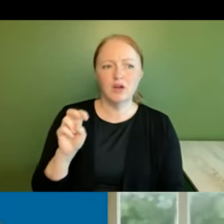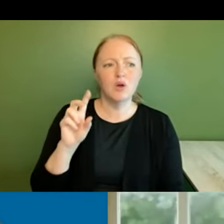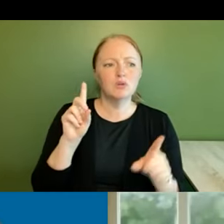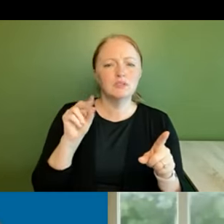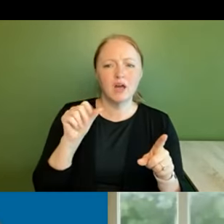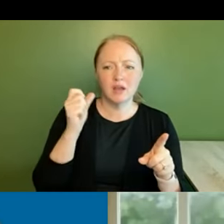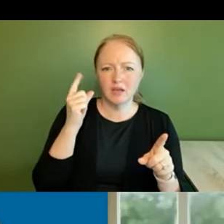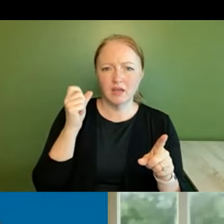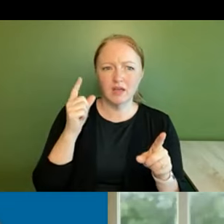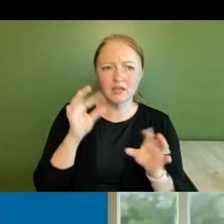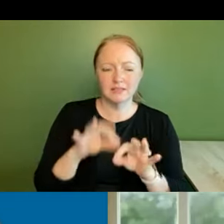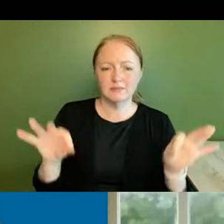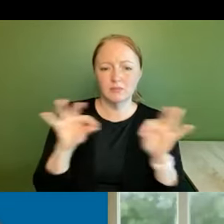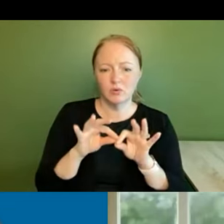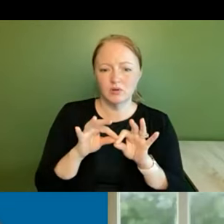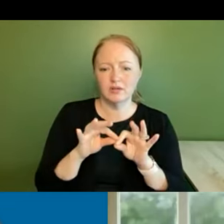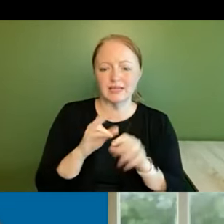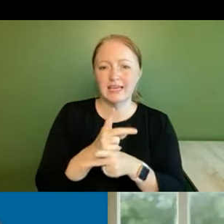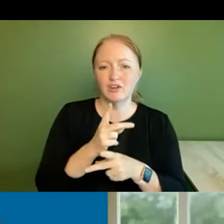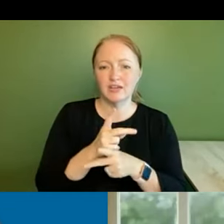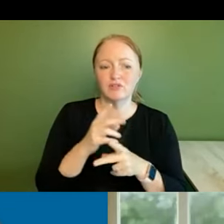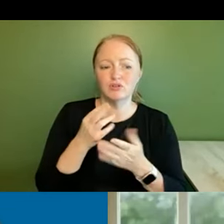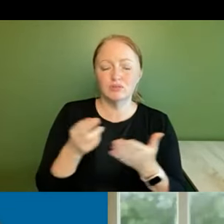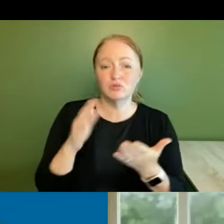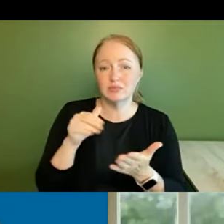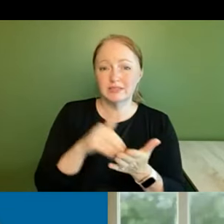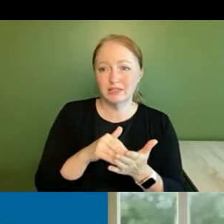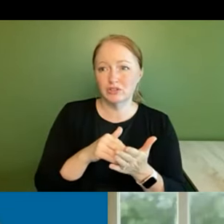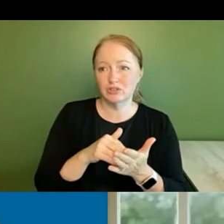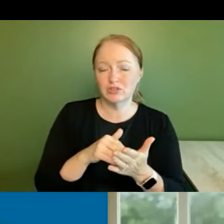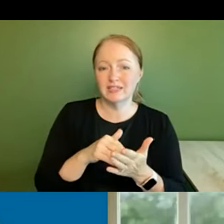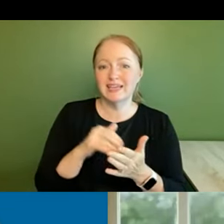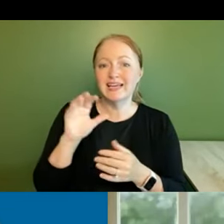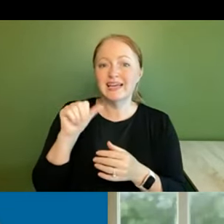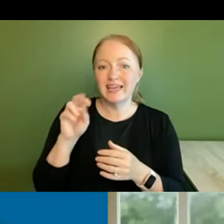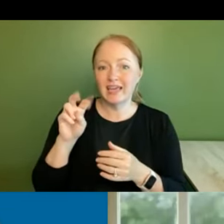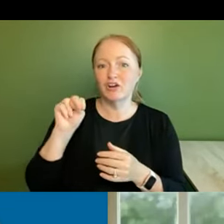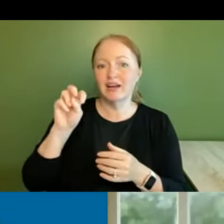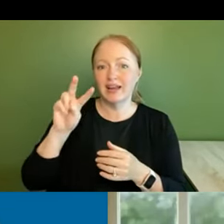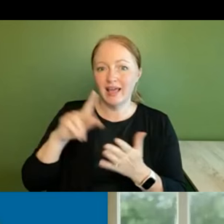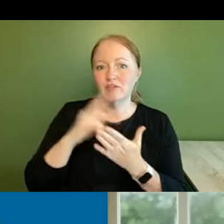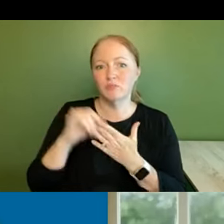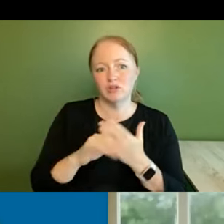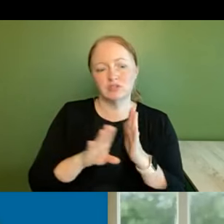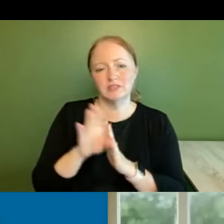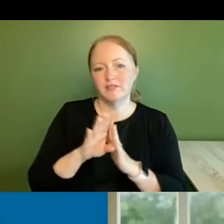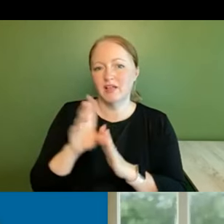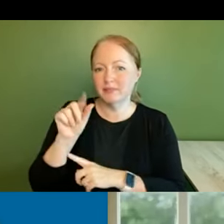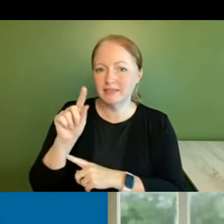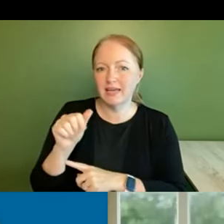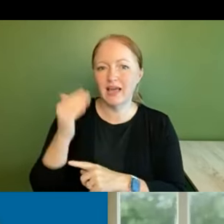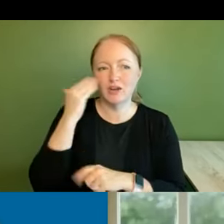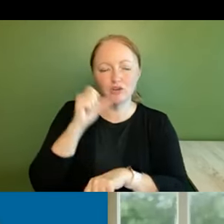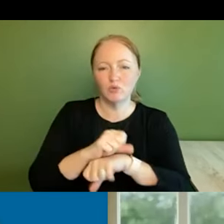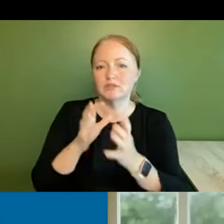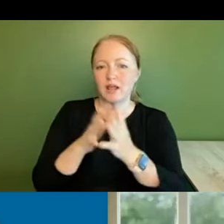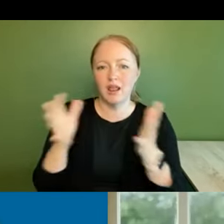how important the caregiver resource centers uh care nav project has been in developing data i know you've worked a